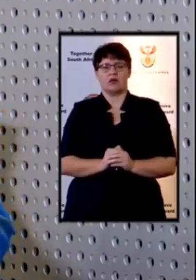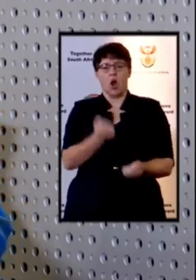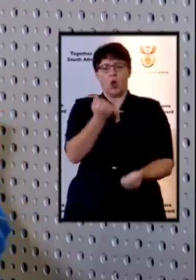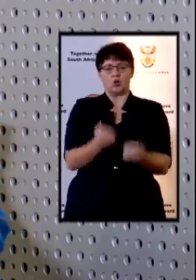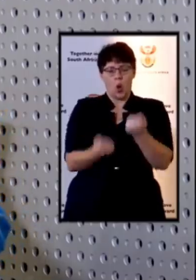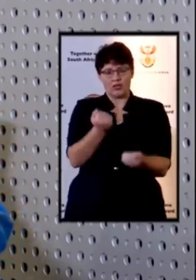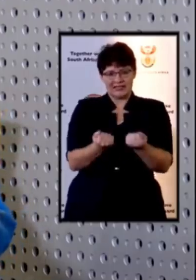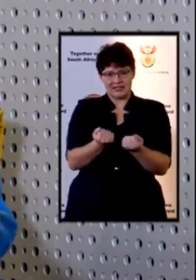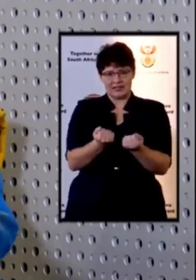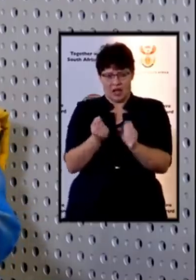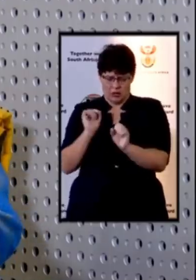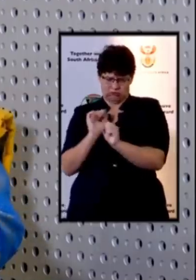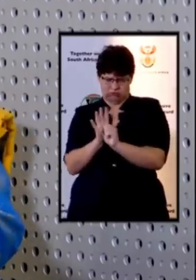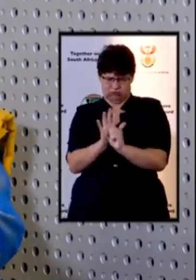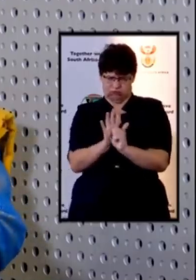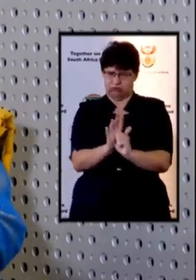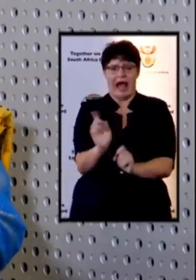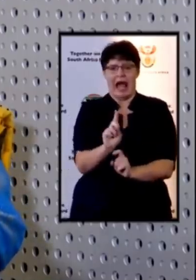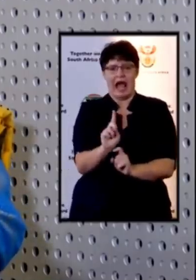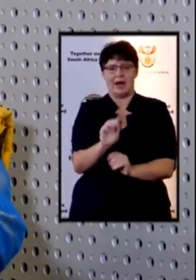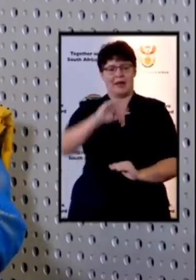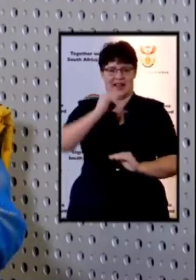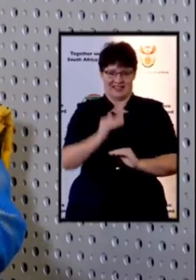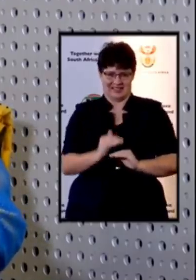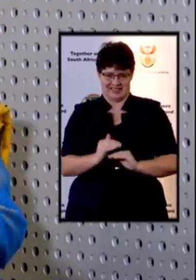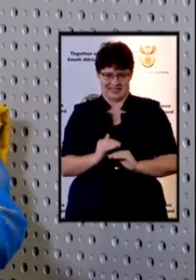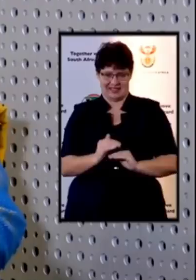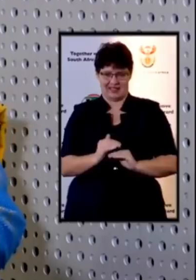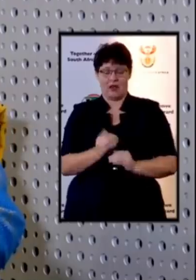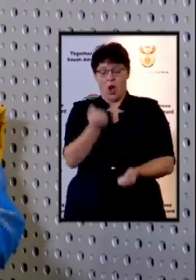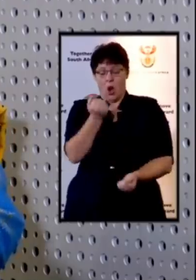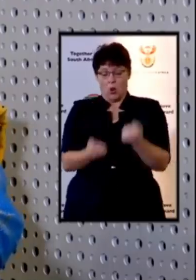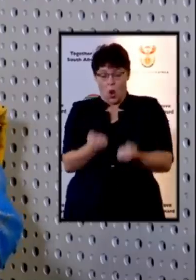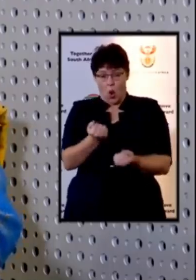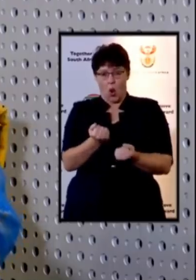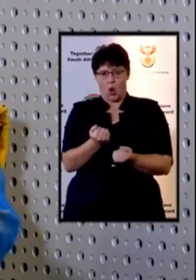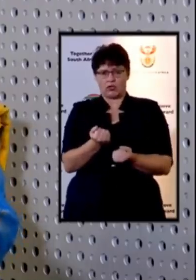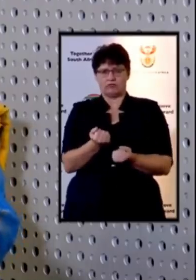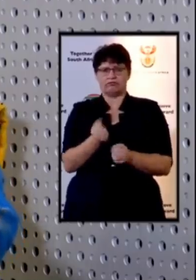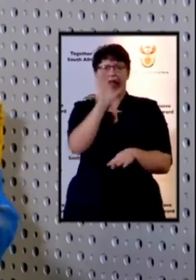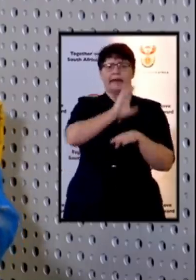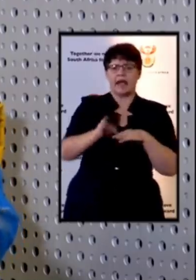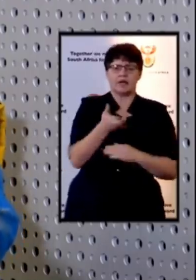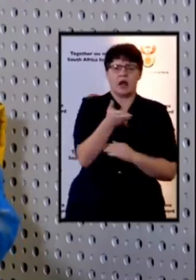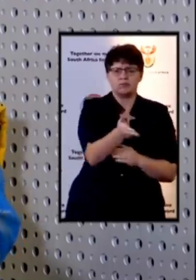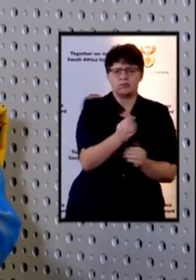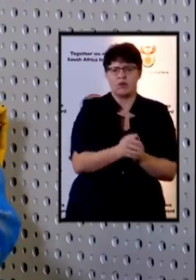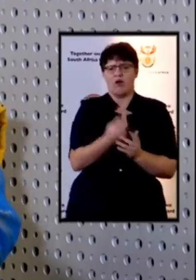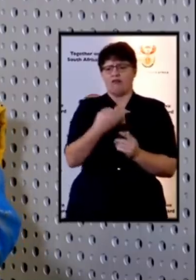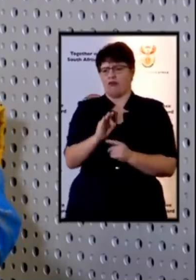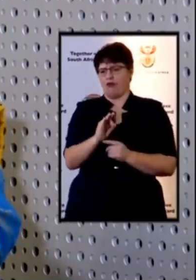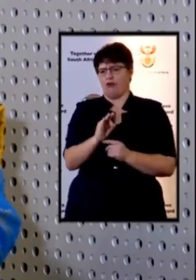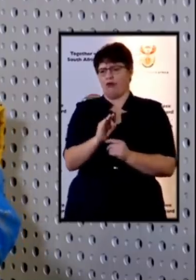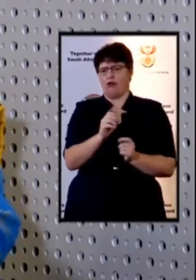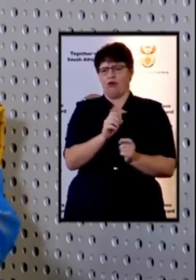so items that are already at the ports for export must